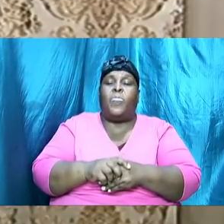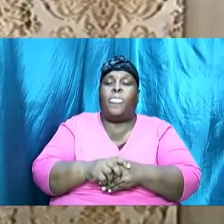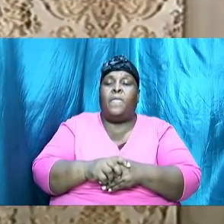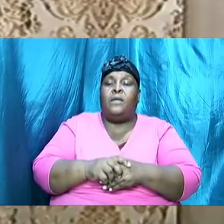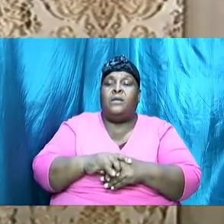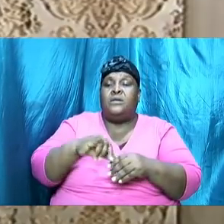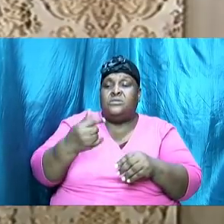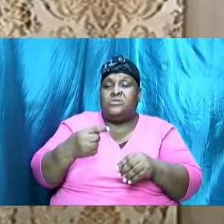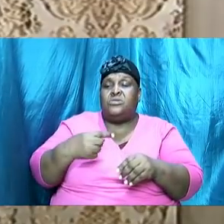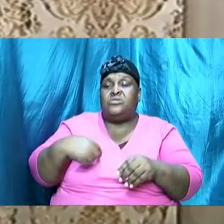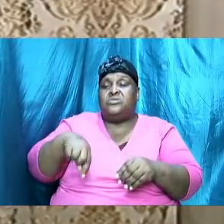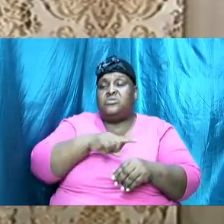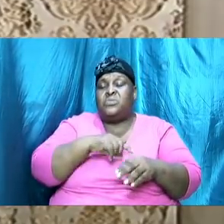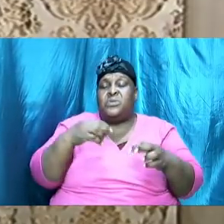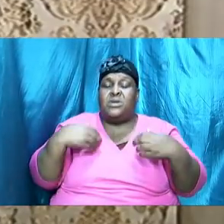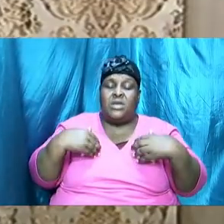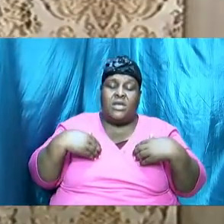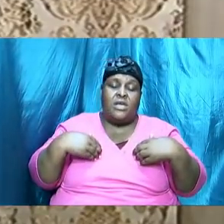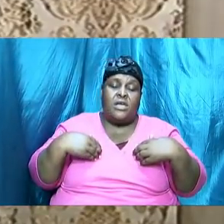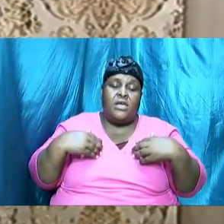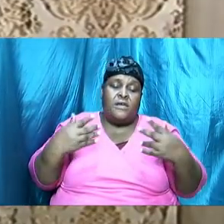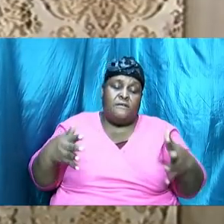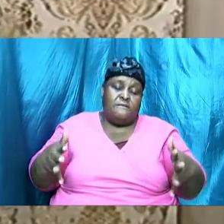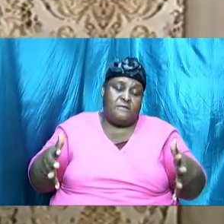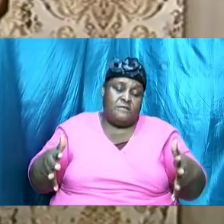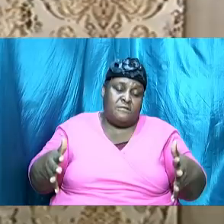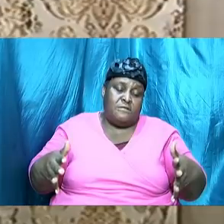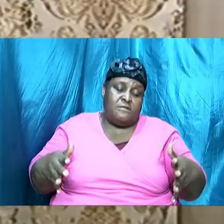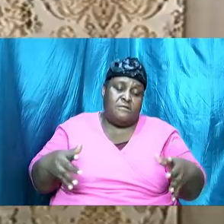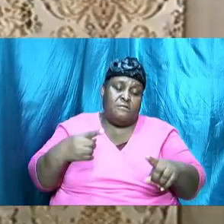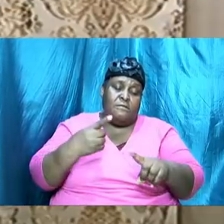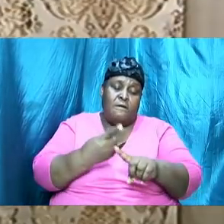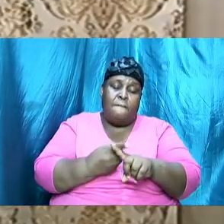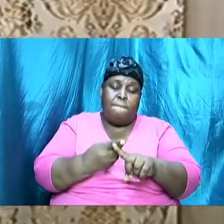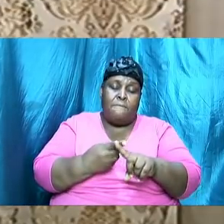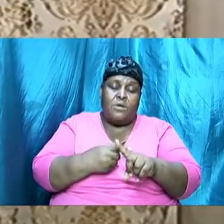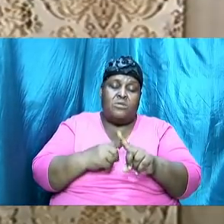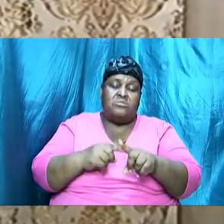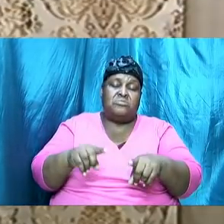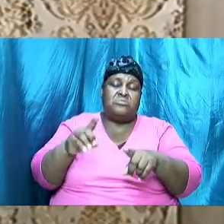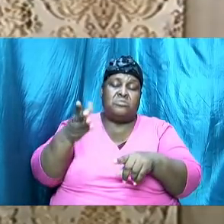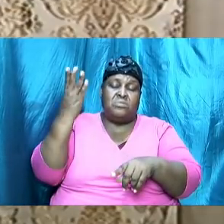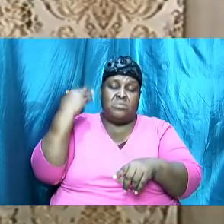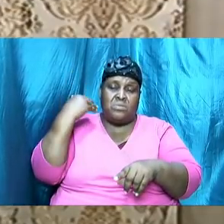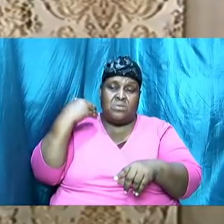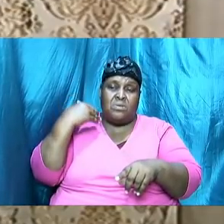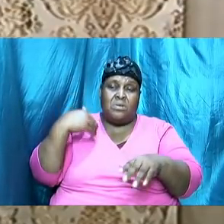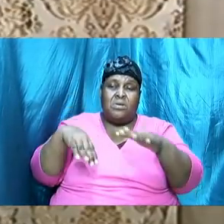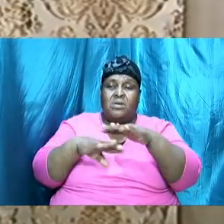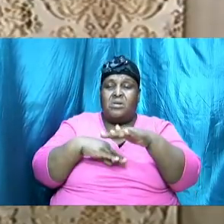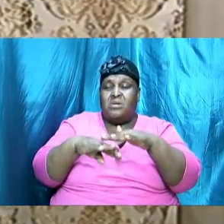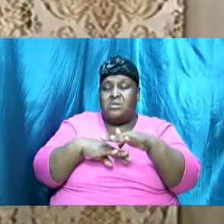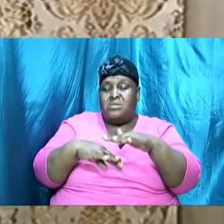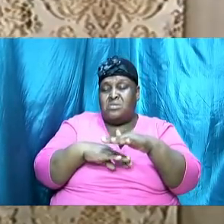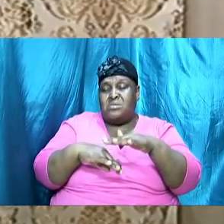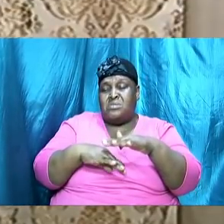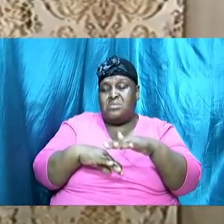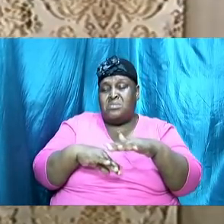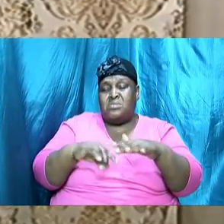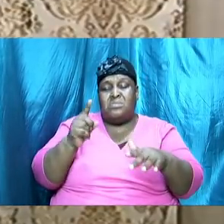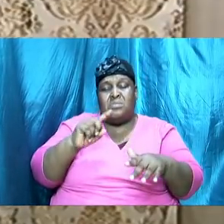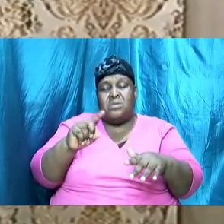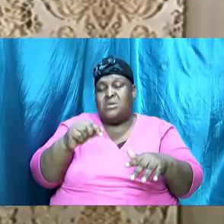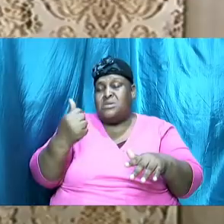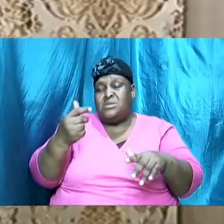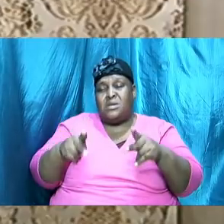just as we had done months ago when we were under this template where only 10 people were